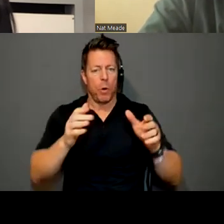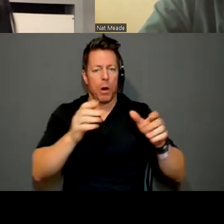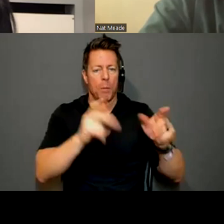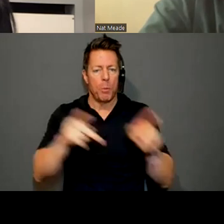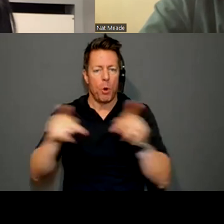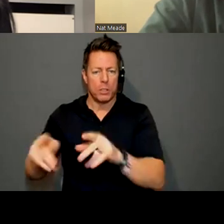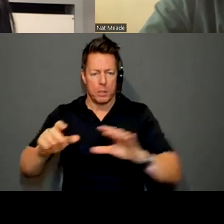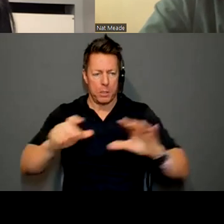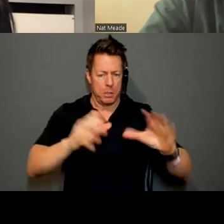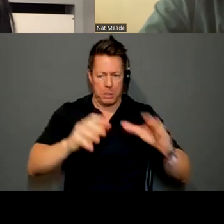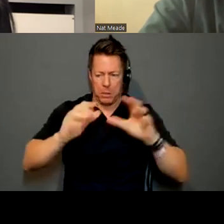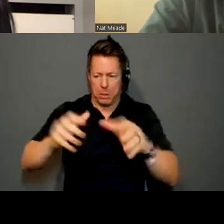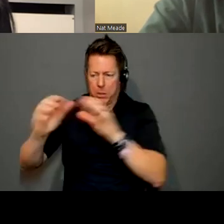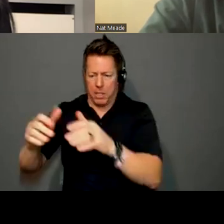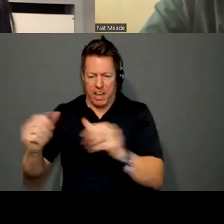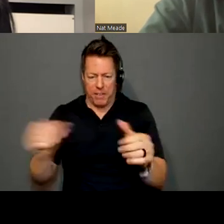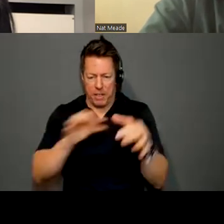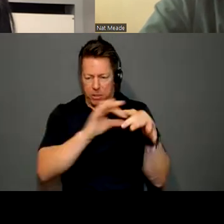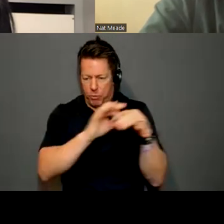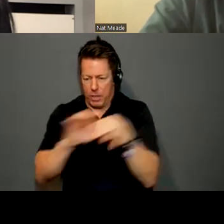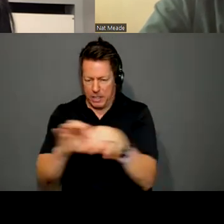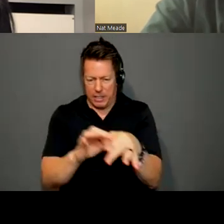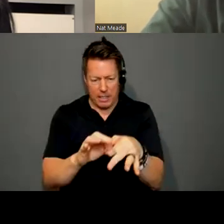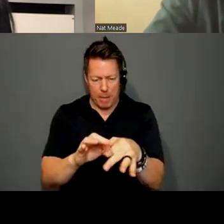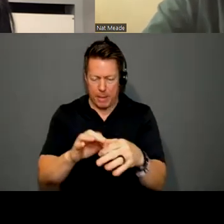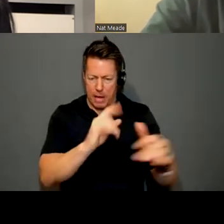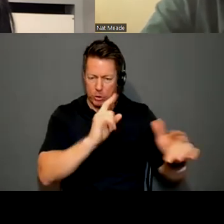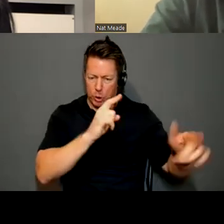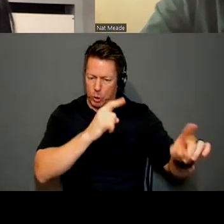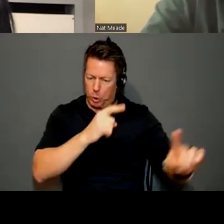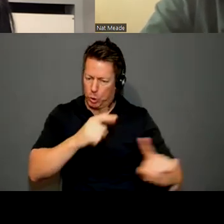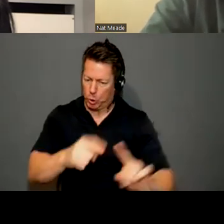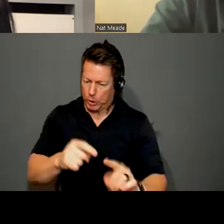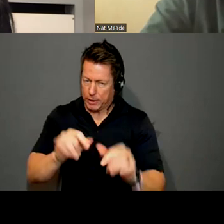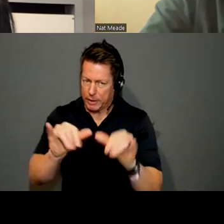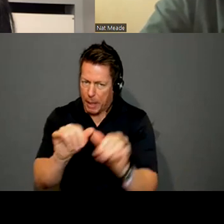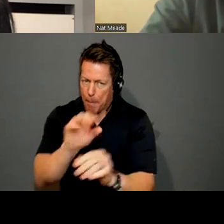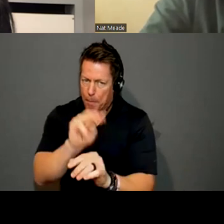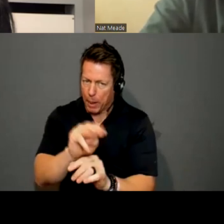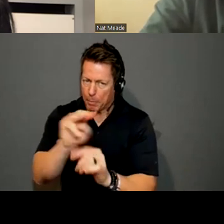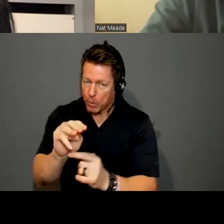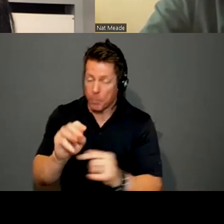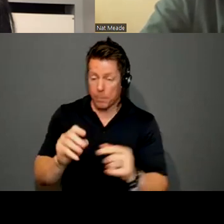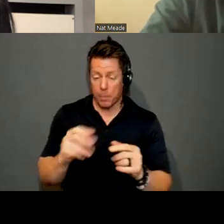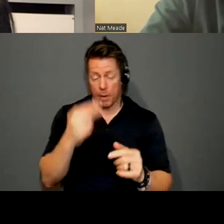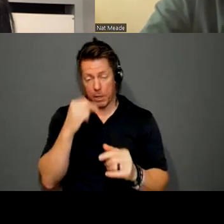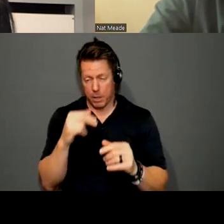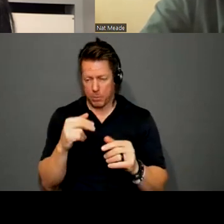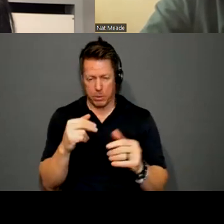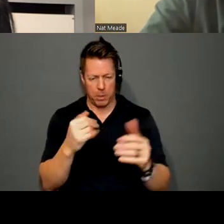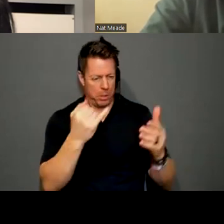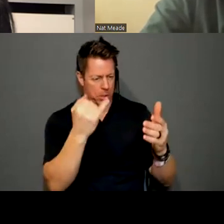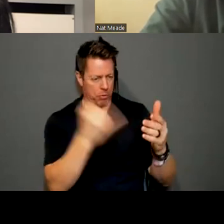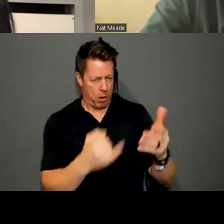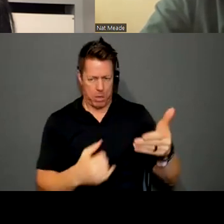in relation to each other down to the millimeters. Um, and then it's funny when I put them side by side, the drawings and